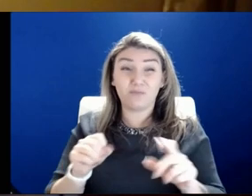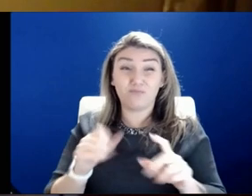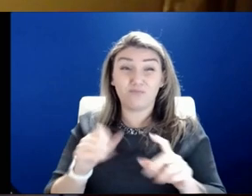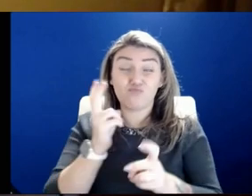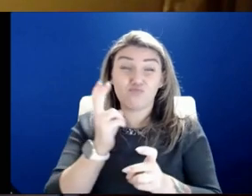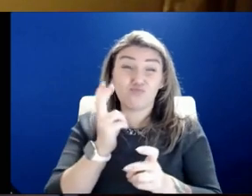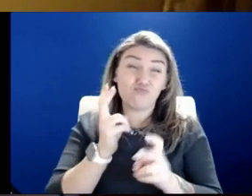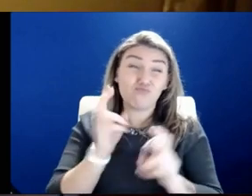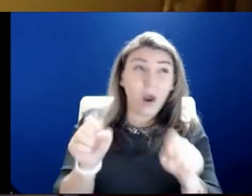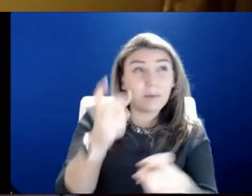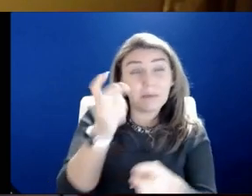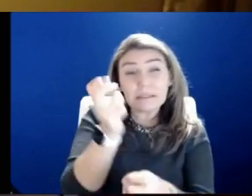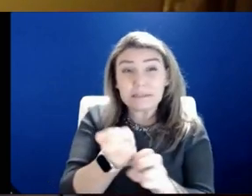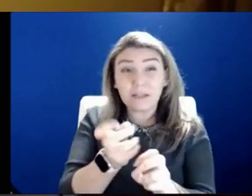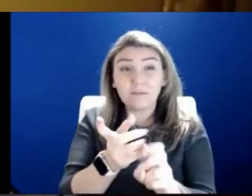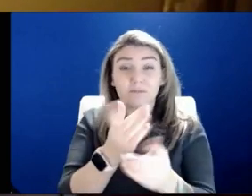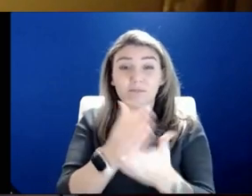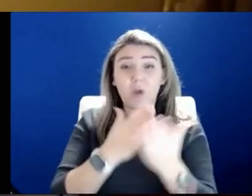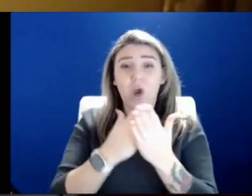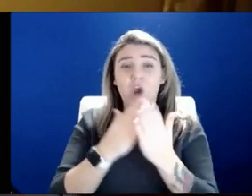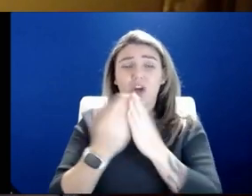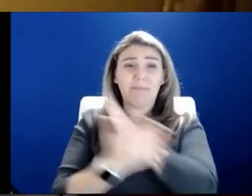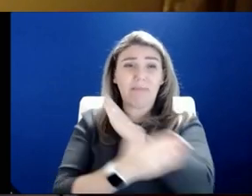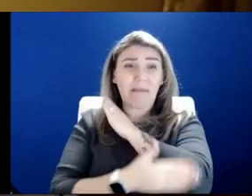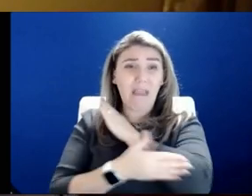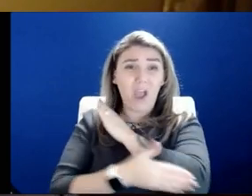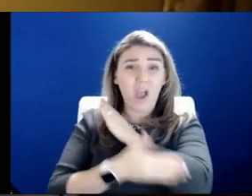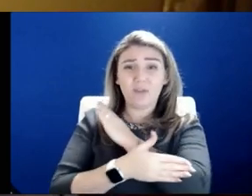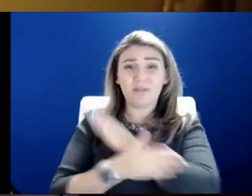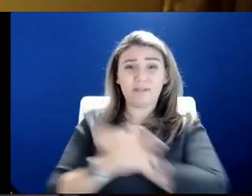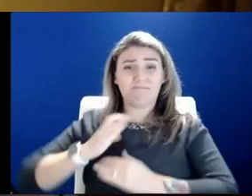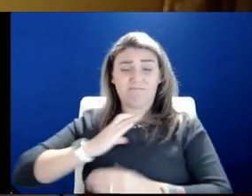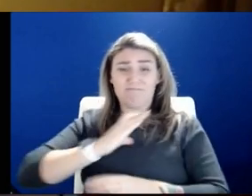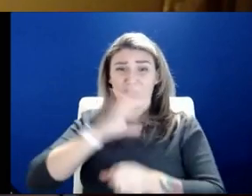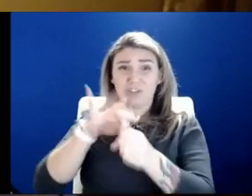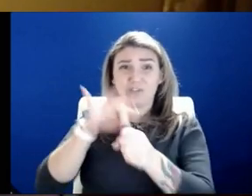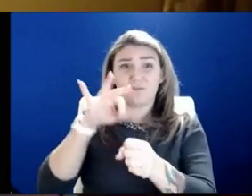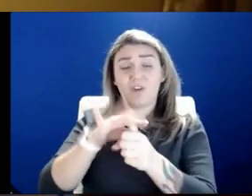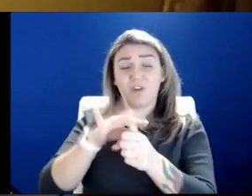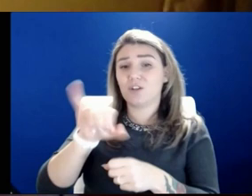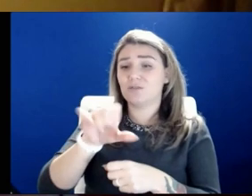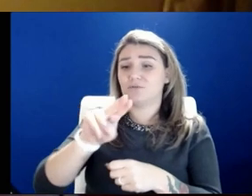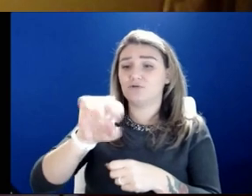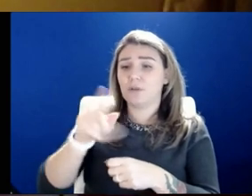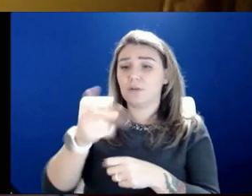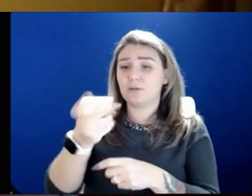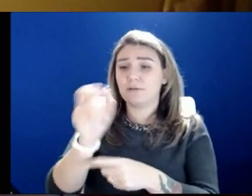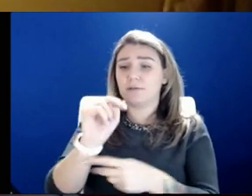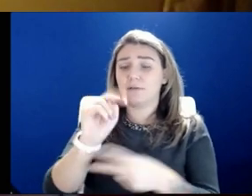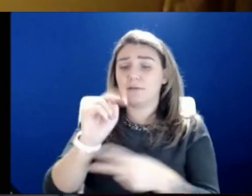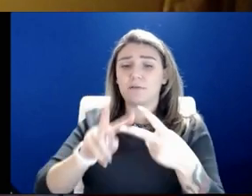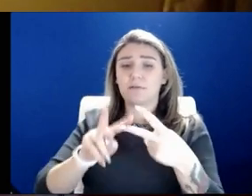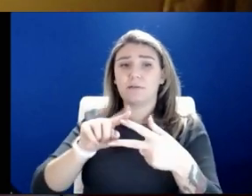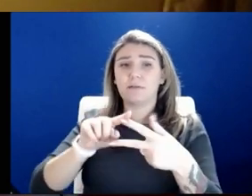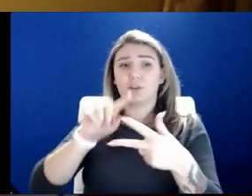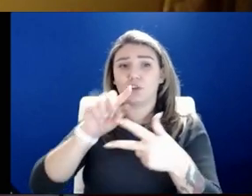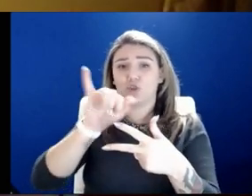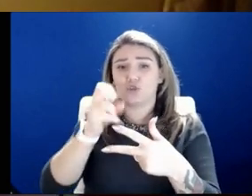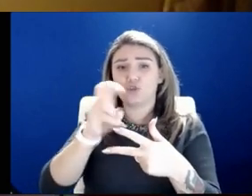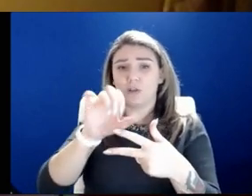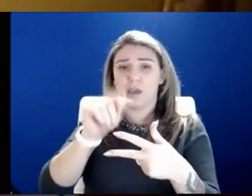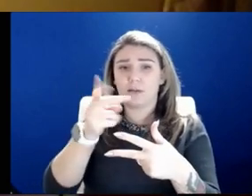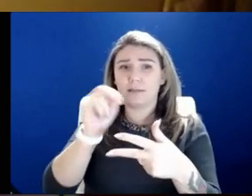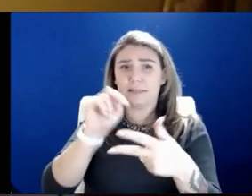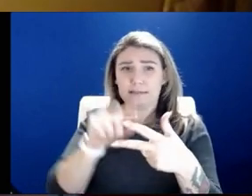is in a lot of these county commission votes, and I have watched with great interest both in Johnson County and in Jackson County, Missouri, where you keep having these